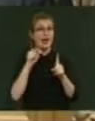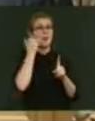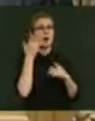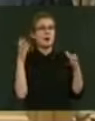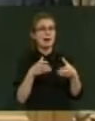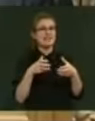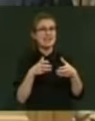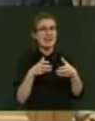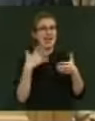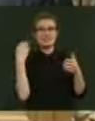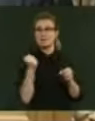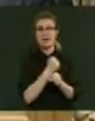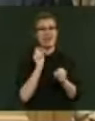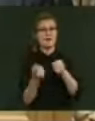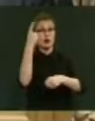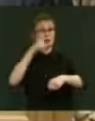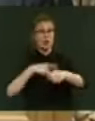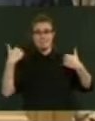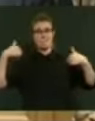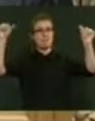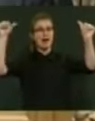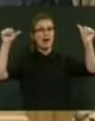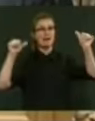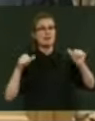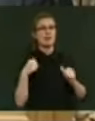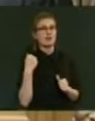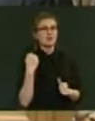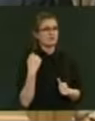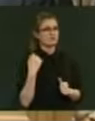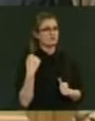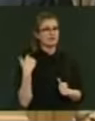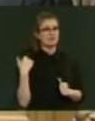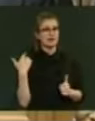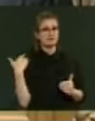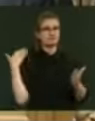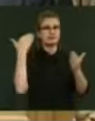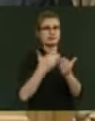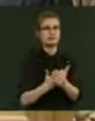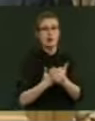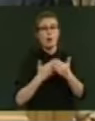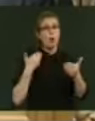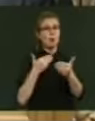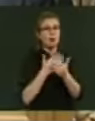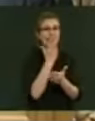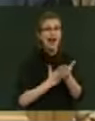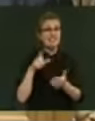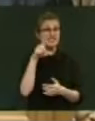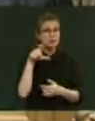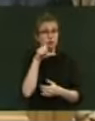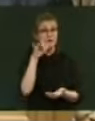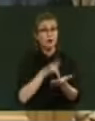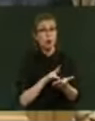It's taken 43 years, nearly half a century, for core benefits to raise. Mr Speaker, who did it?